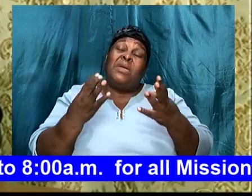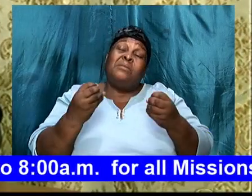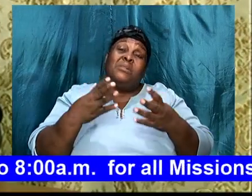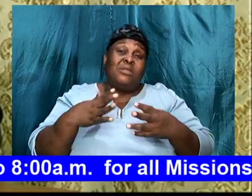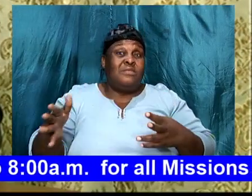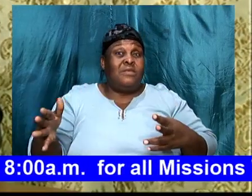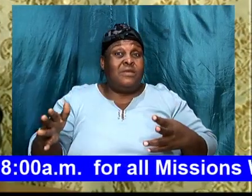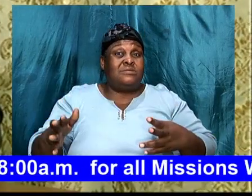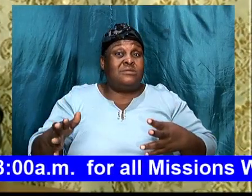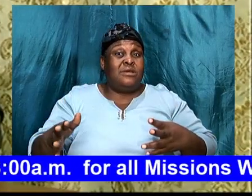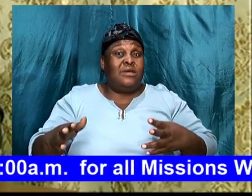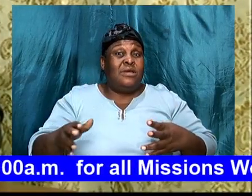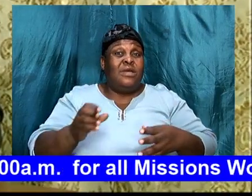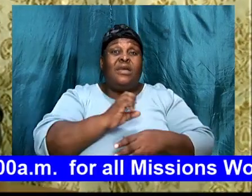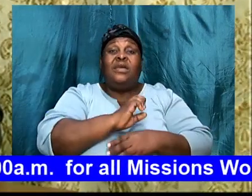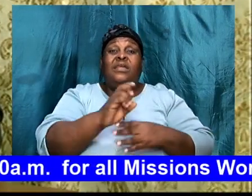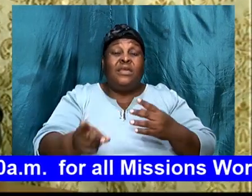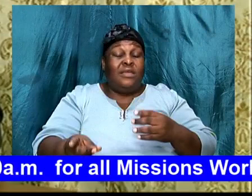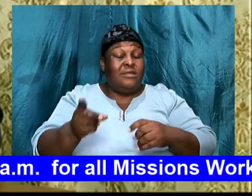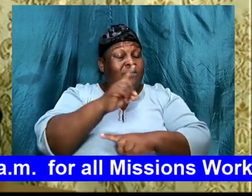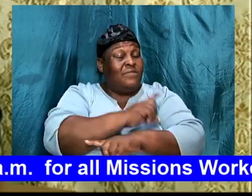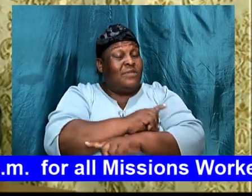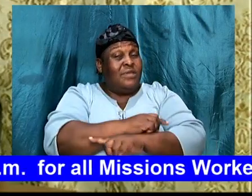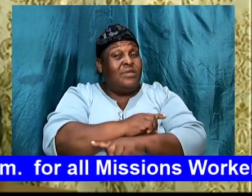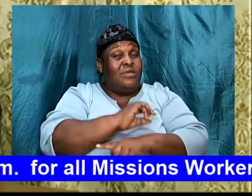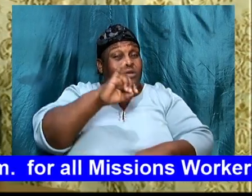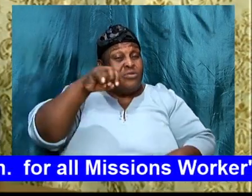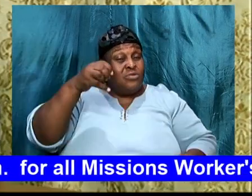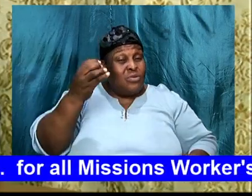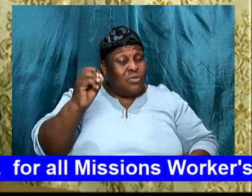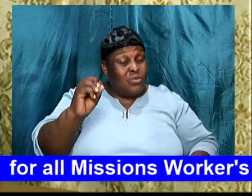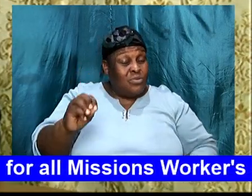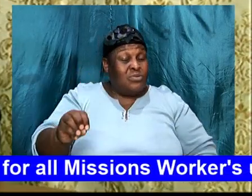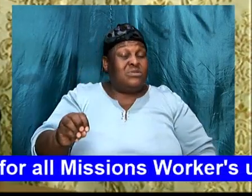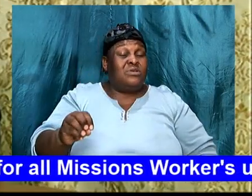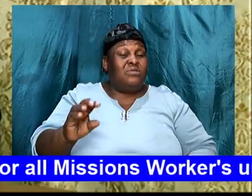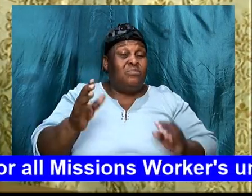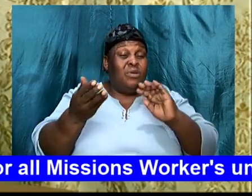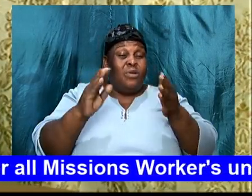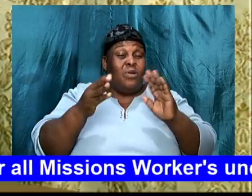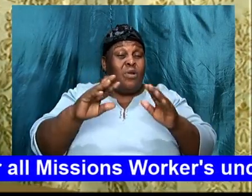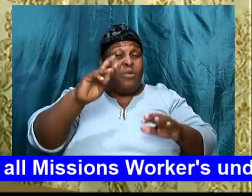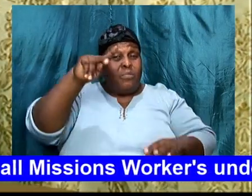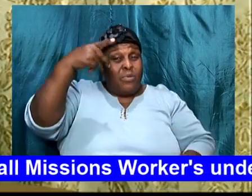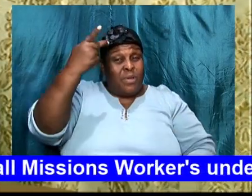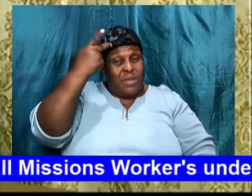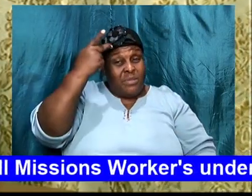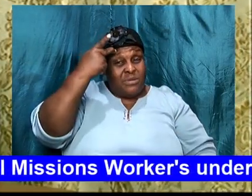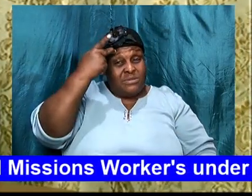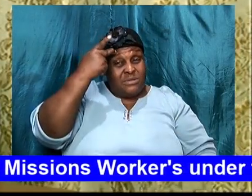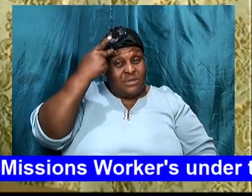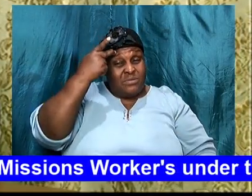prime minister. At the end of the day, Joseph became prime. It was rough.